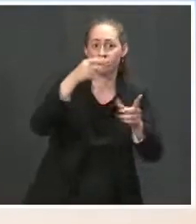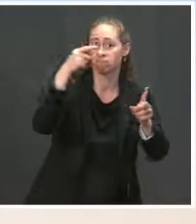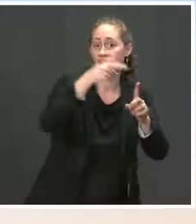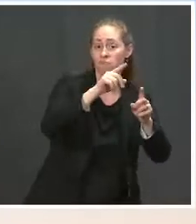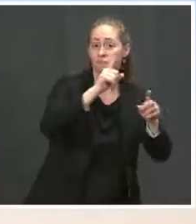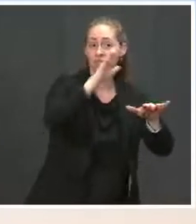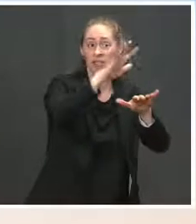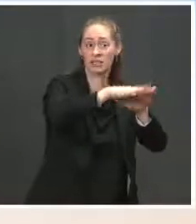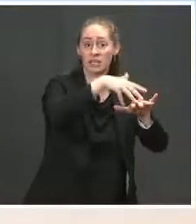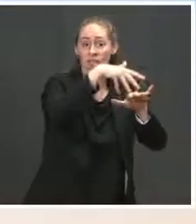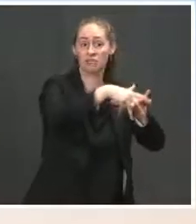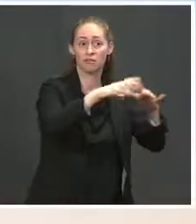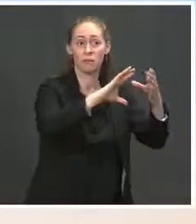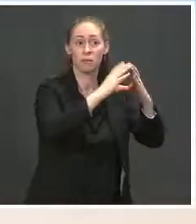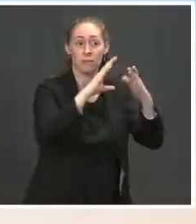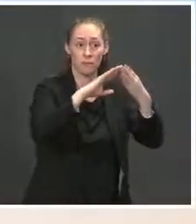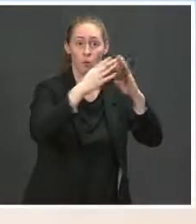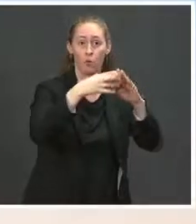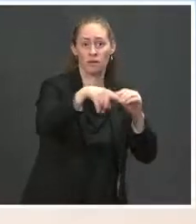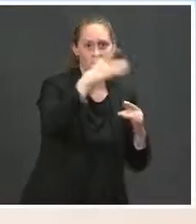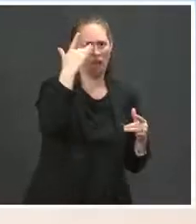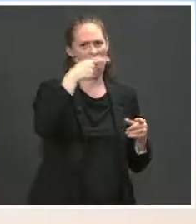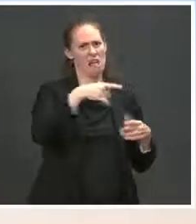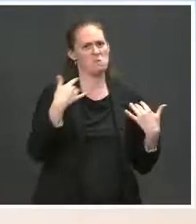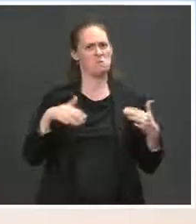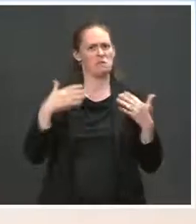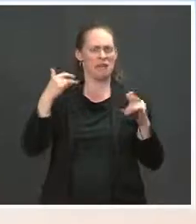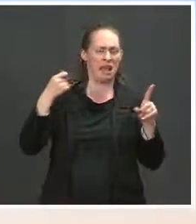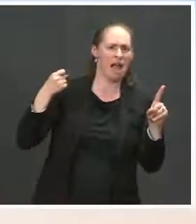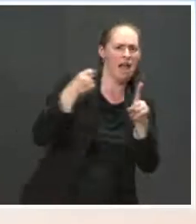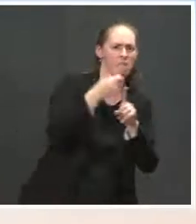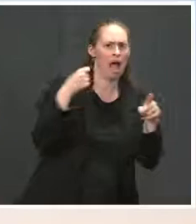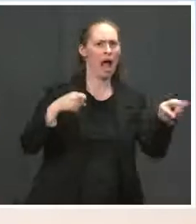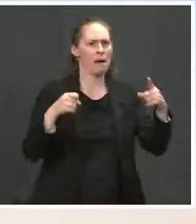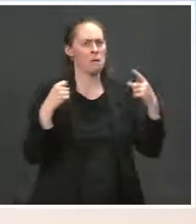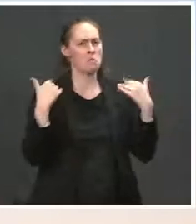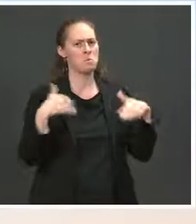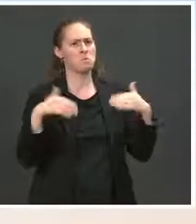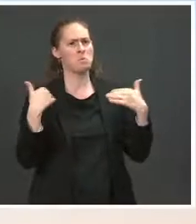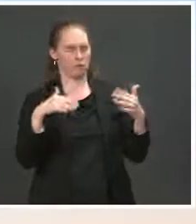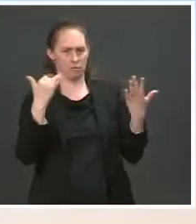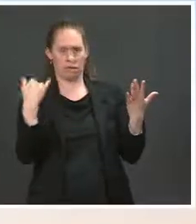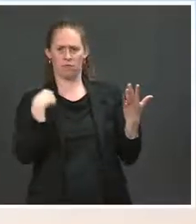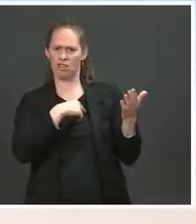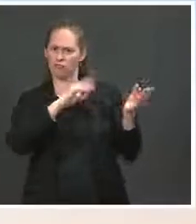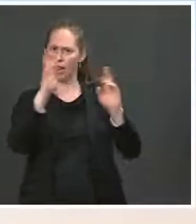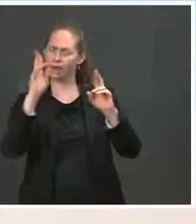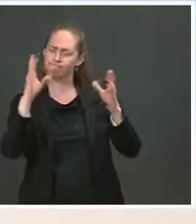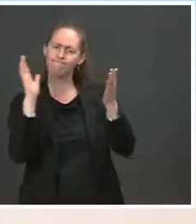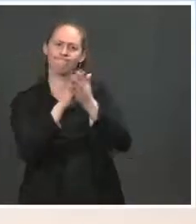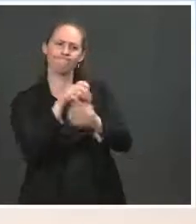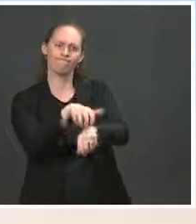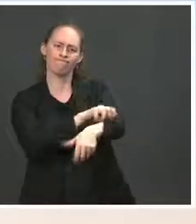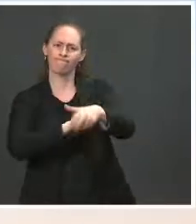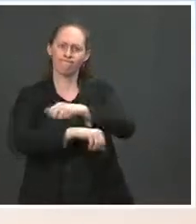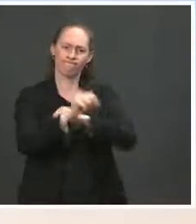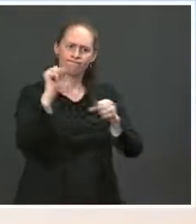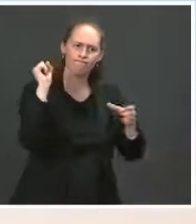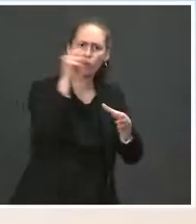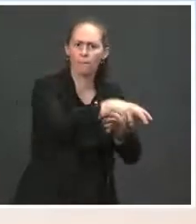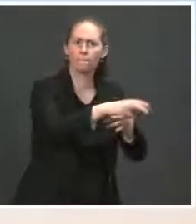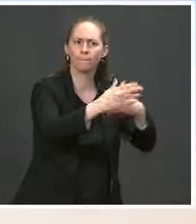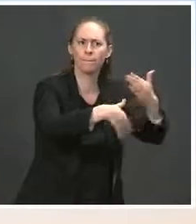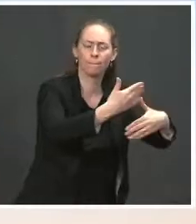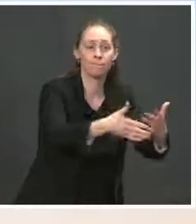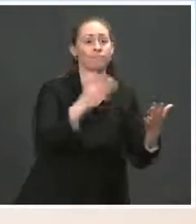related impacts. So, it's an across government approach. Also, I wanted to highlight that today, the Department of Education announced plans